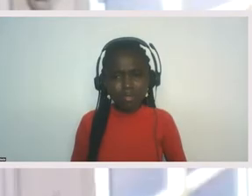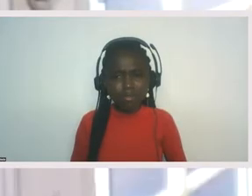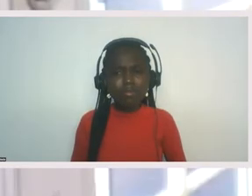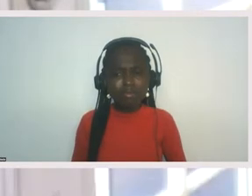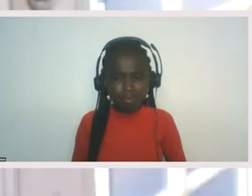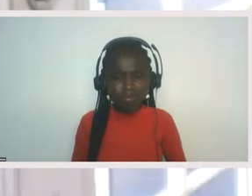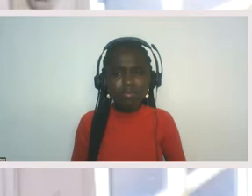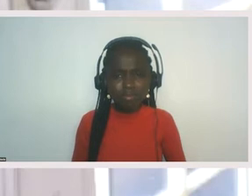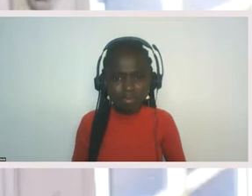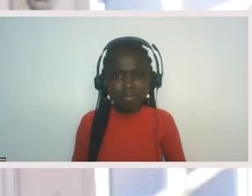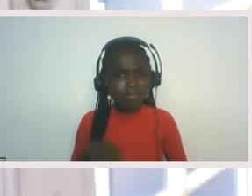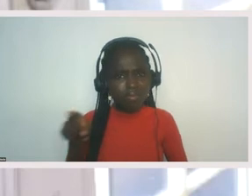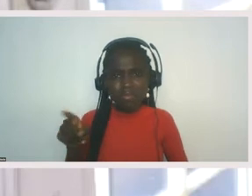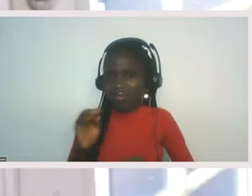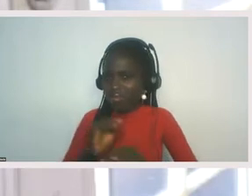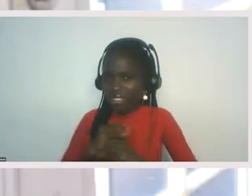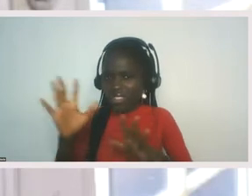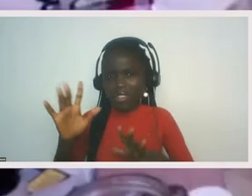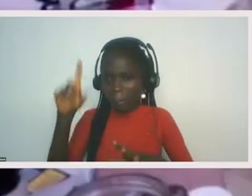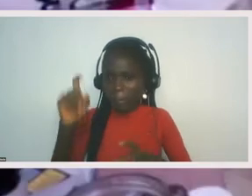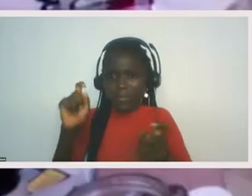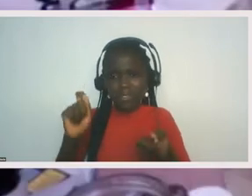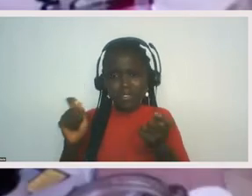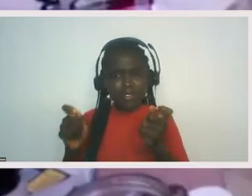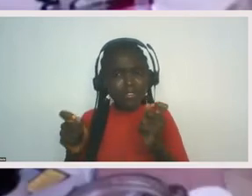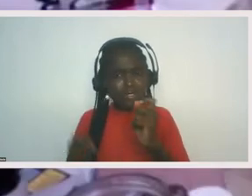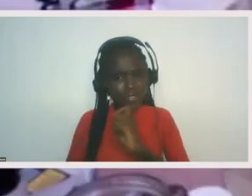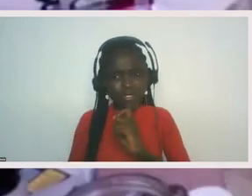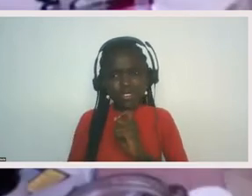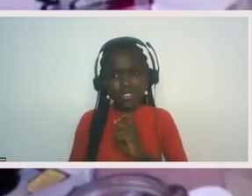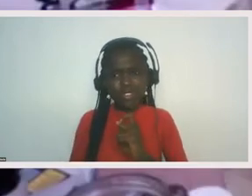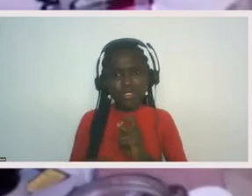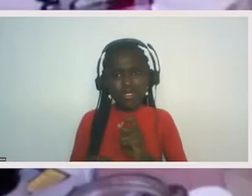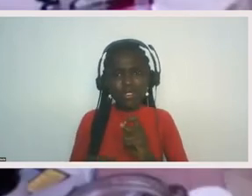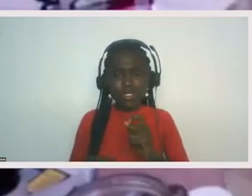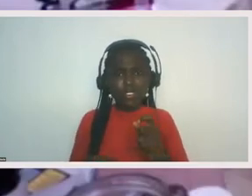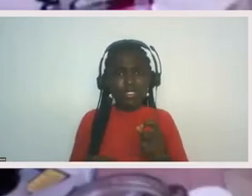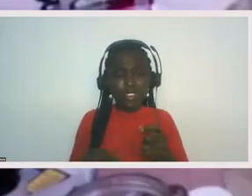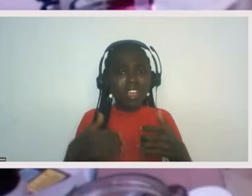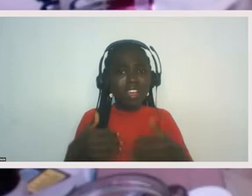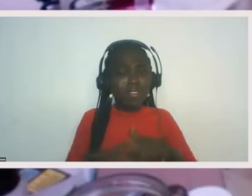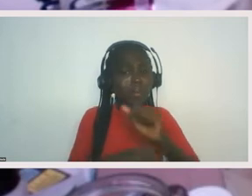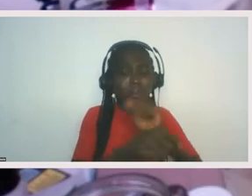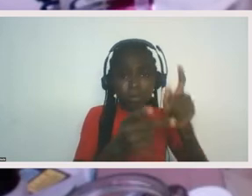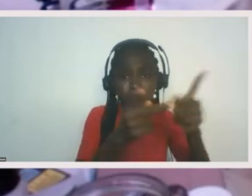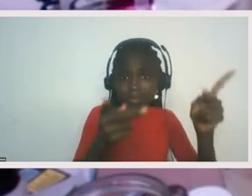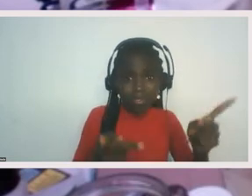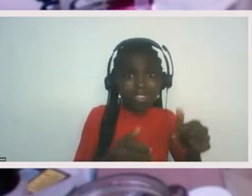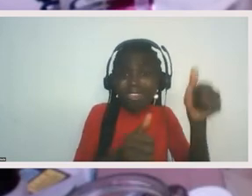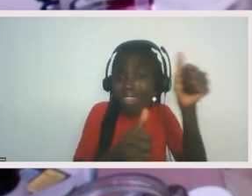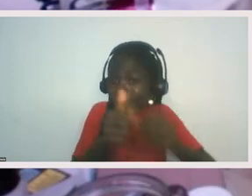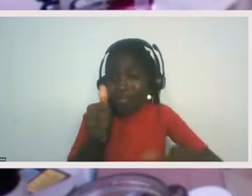Um, we have to change that because it's literally in every workplace. It's not just tech. It's not just tech.